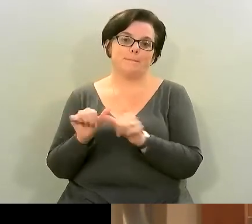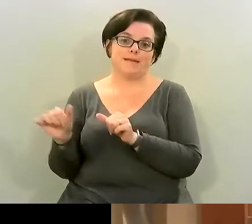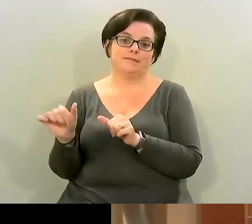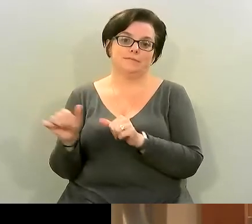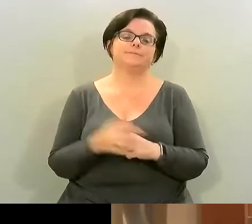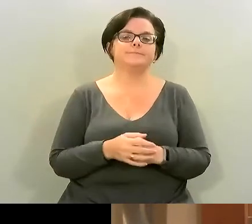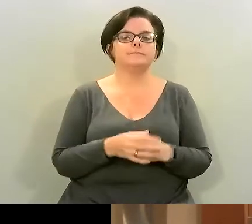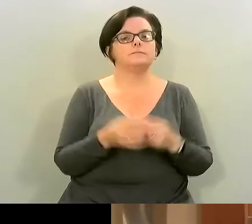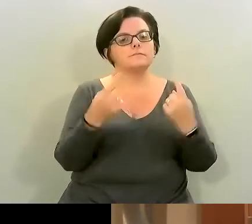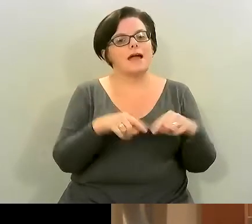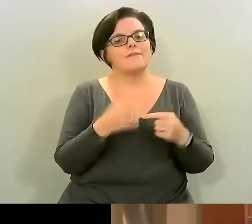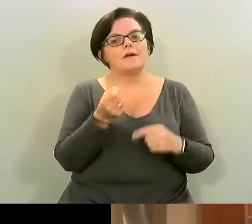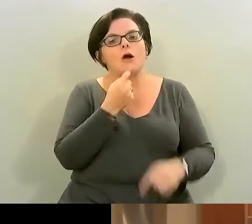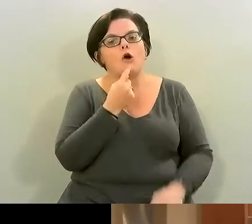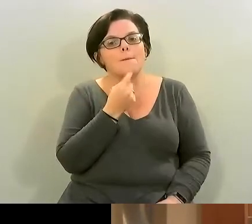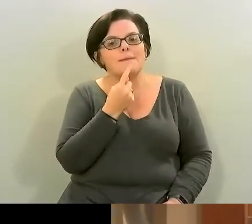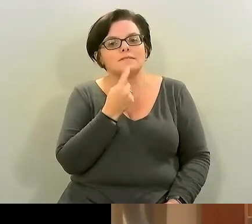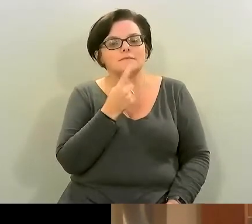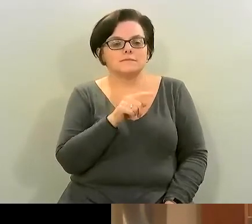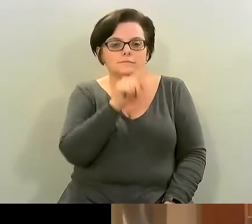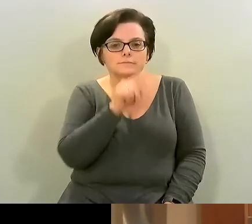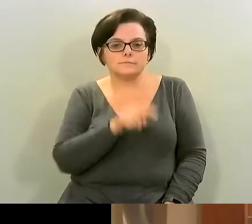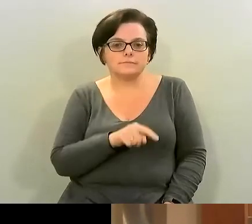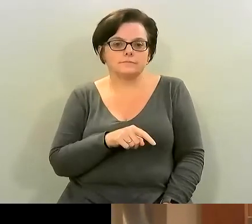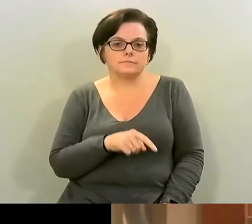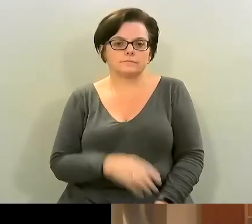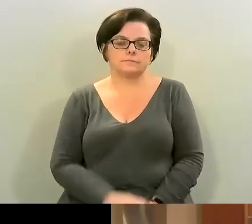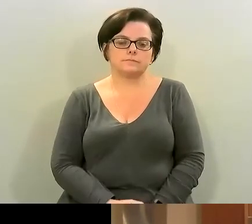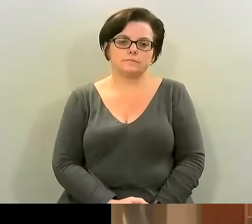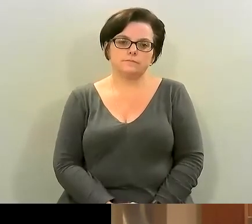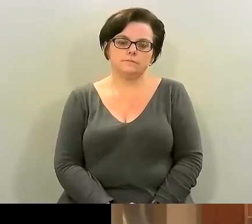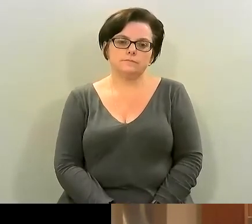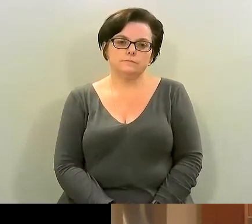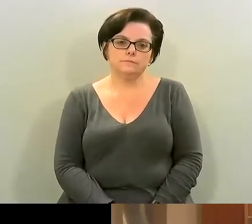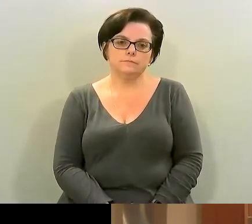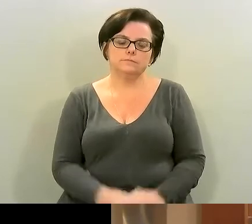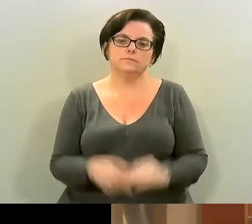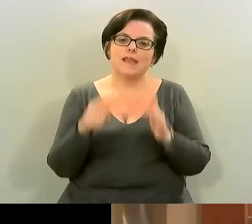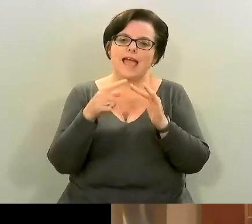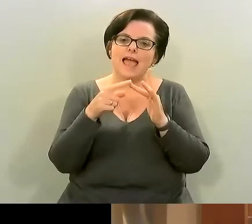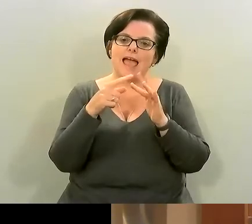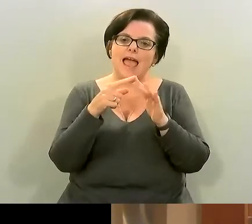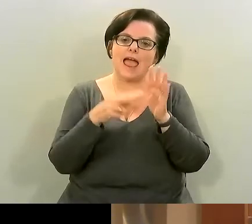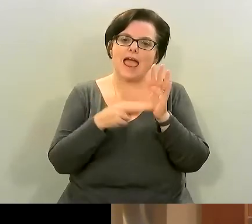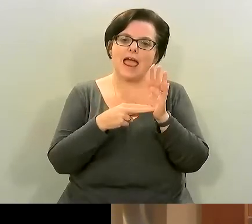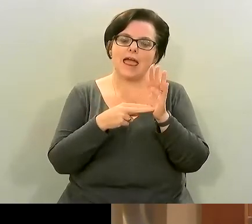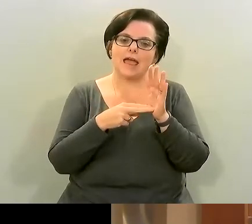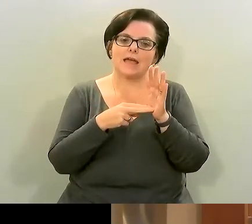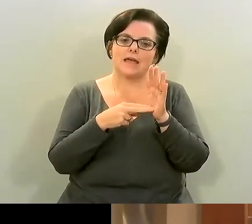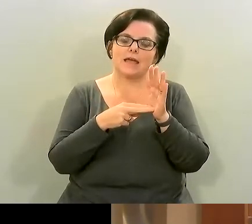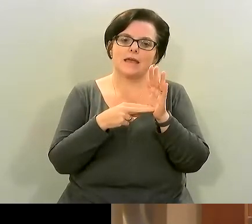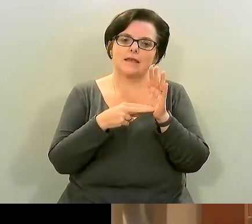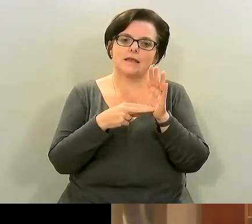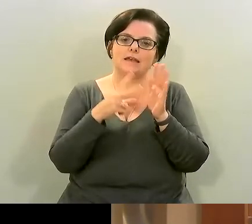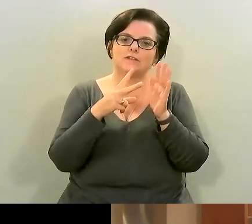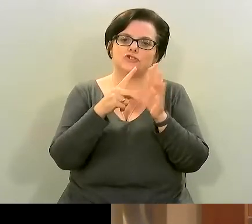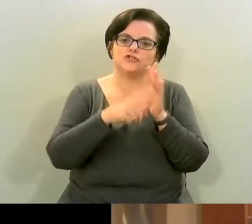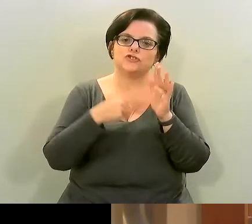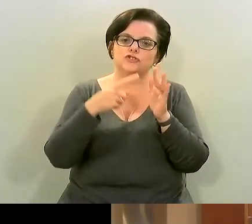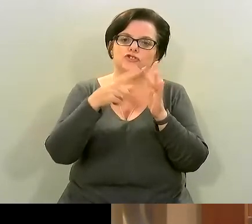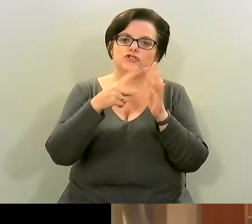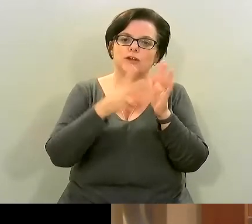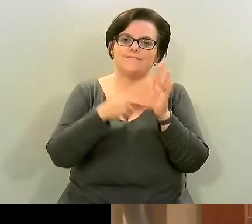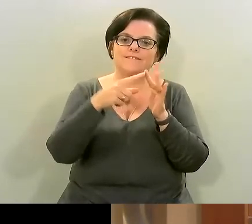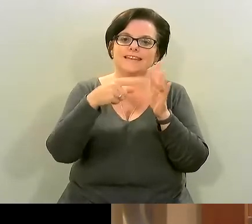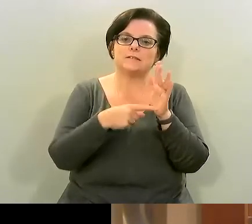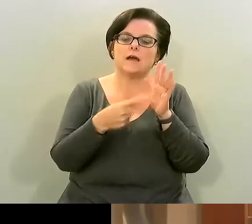a couple of comments here um angie angie vita brand for nutritional least in the uk sounds